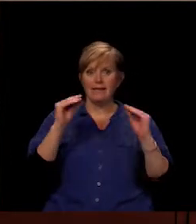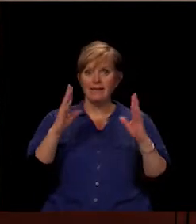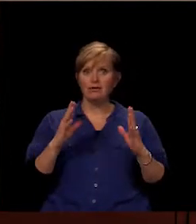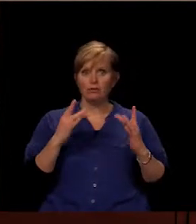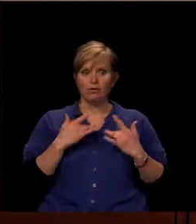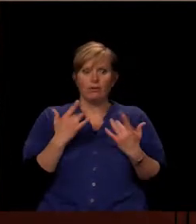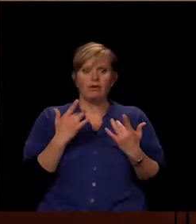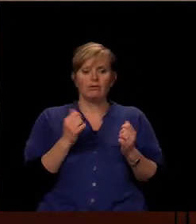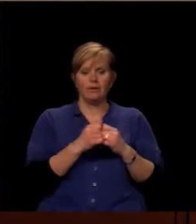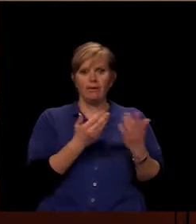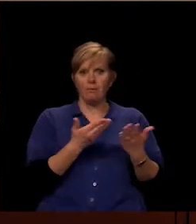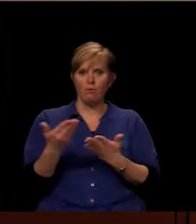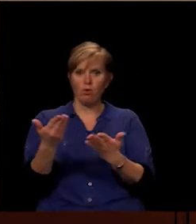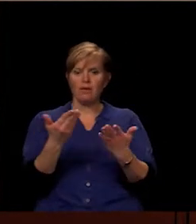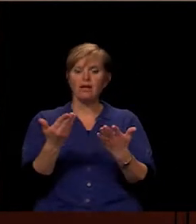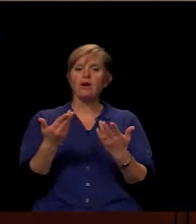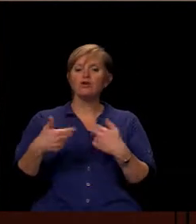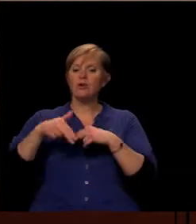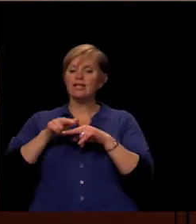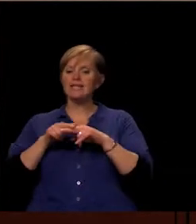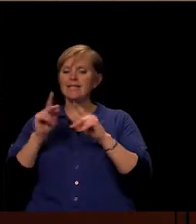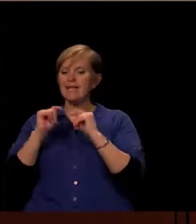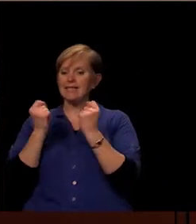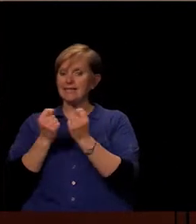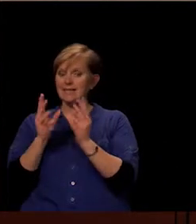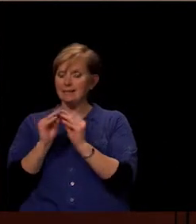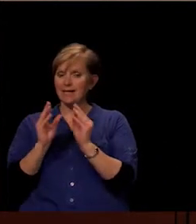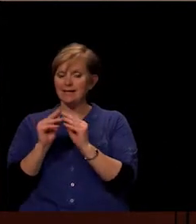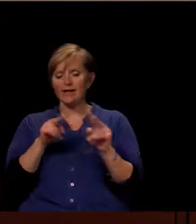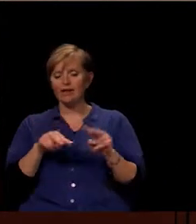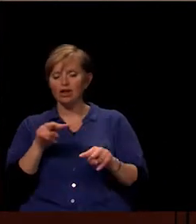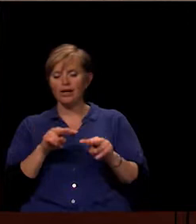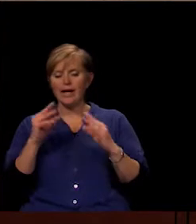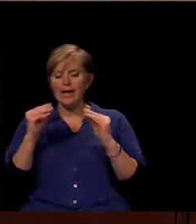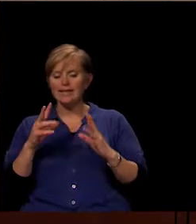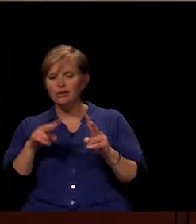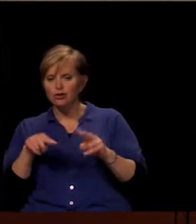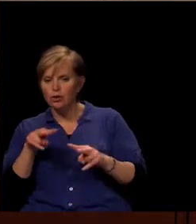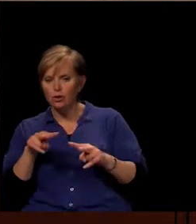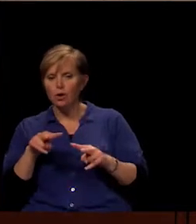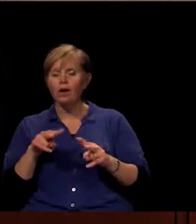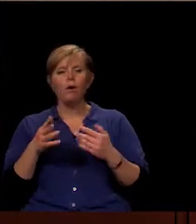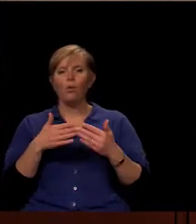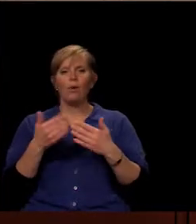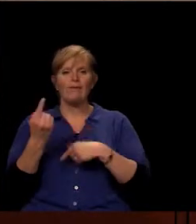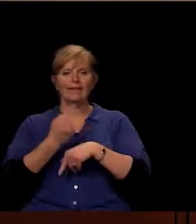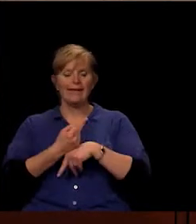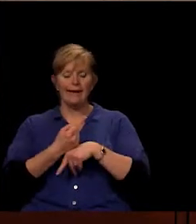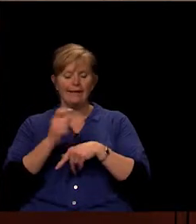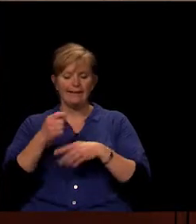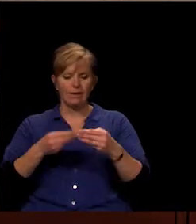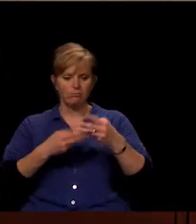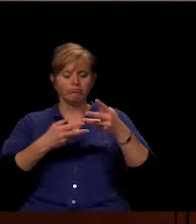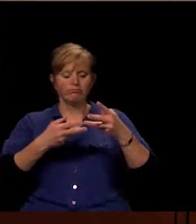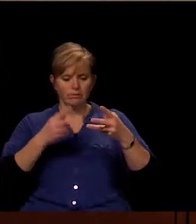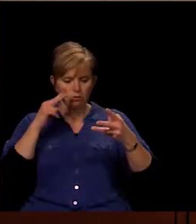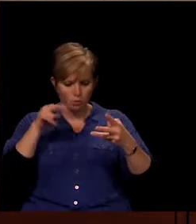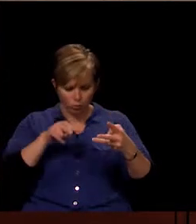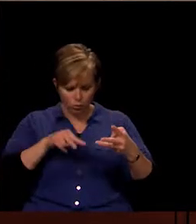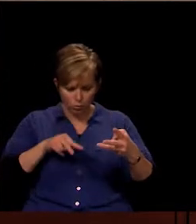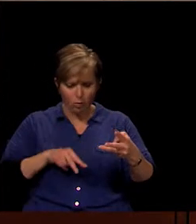looking at things on TeacherVUE, whether it's, you know, whatever data they need to pull up, they're able to do that and it's quick. And